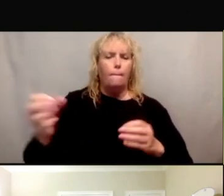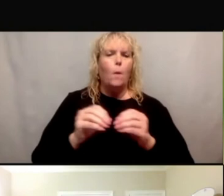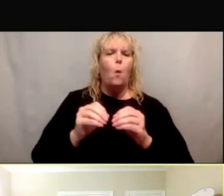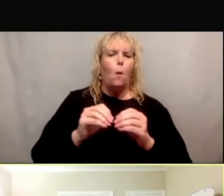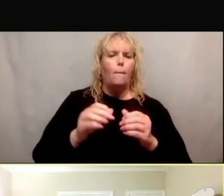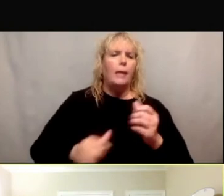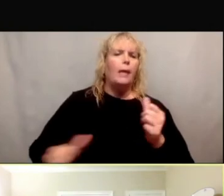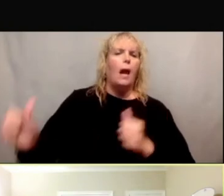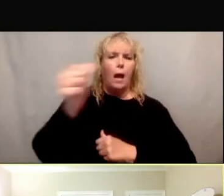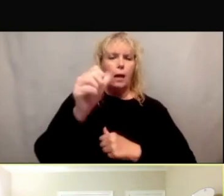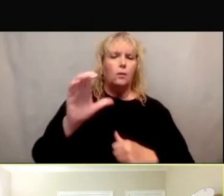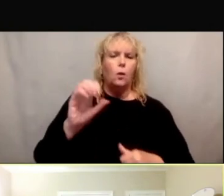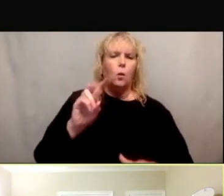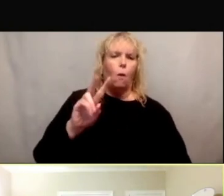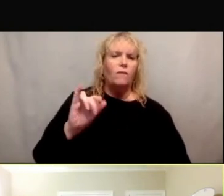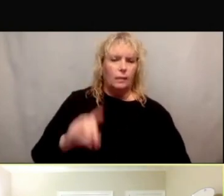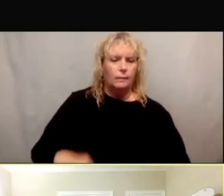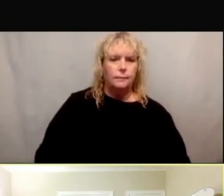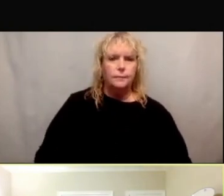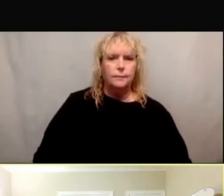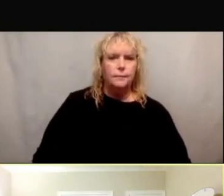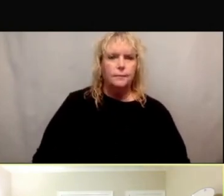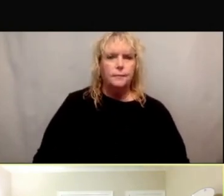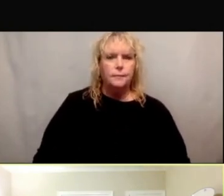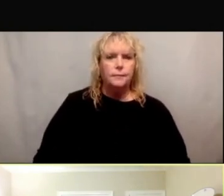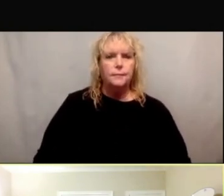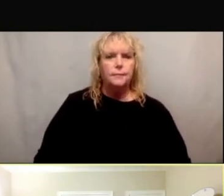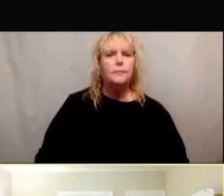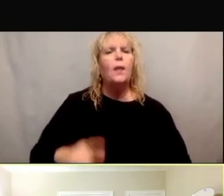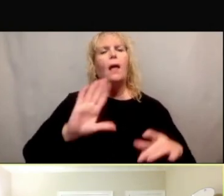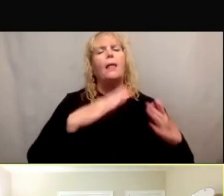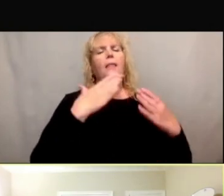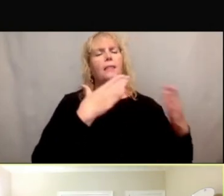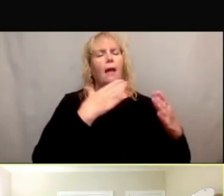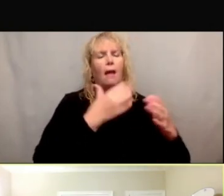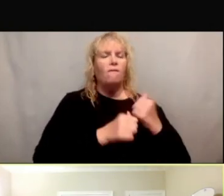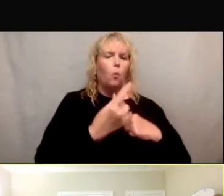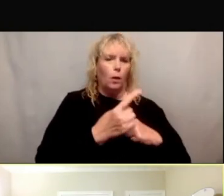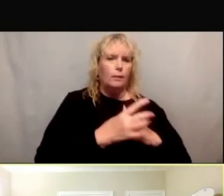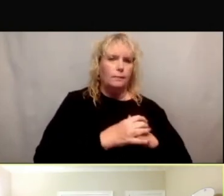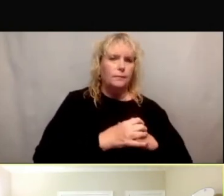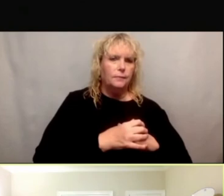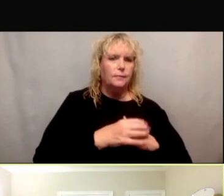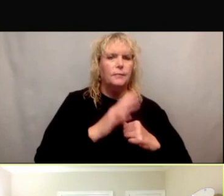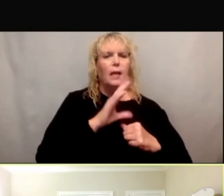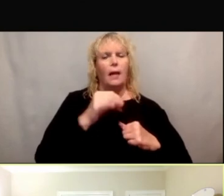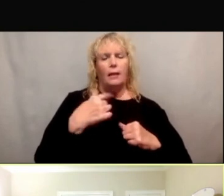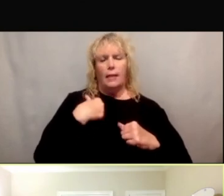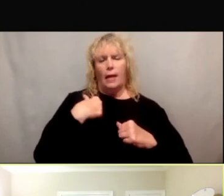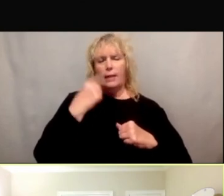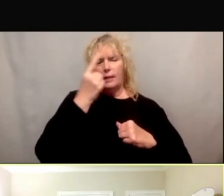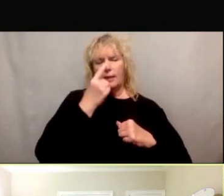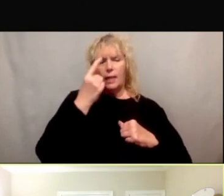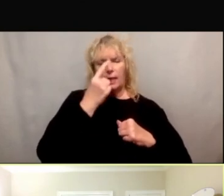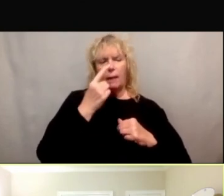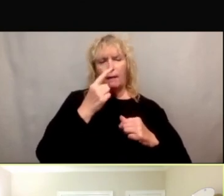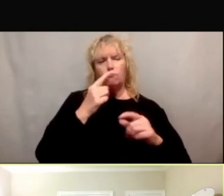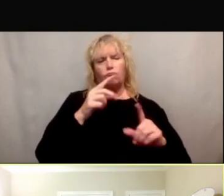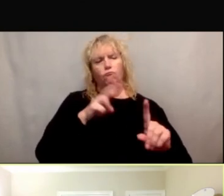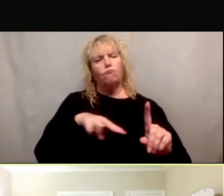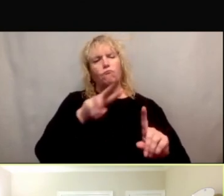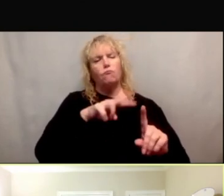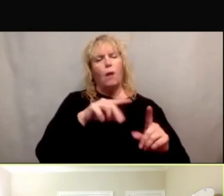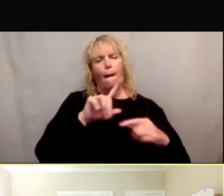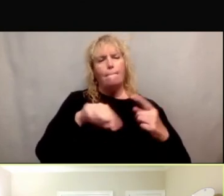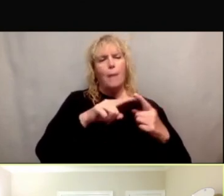Thank you, everyone. And I wanted to add, thinking about research differently. And